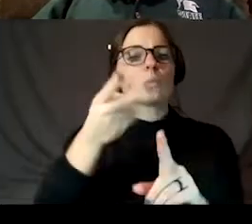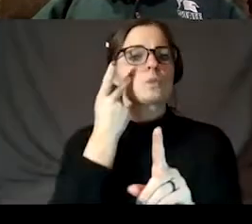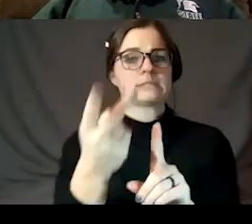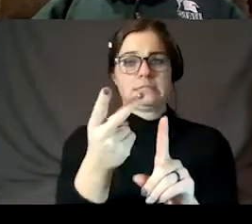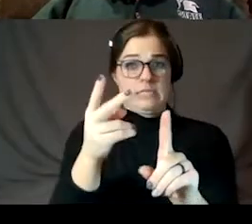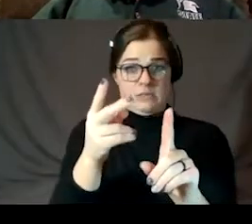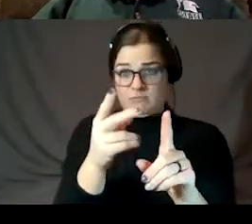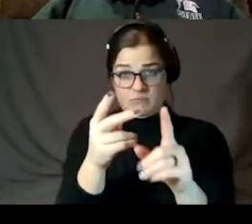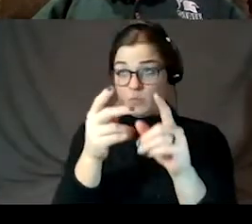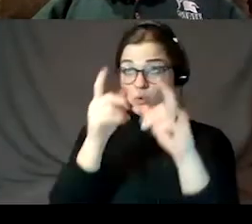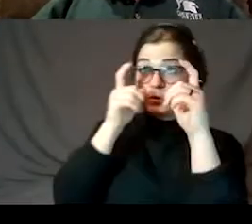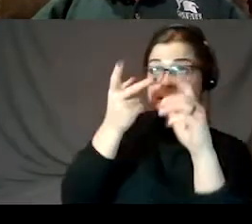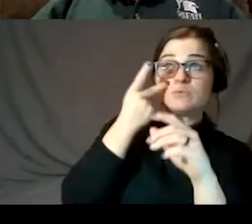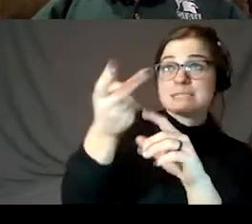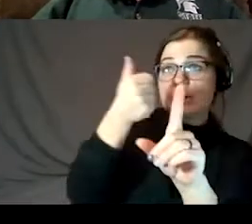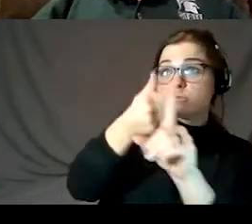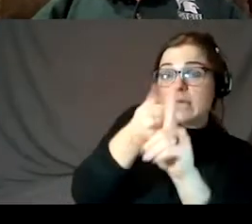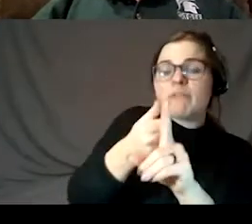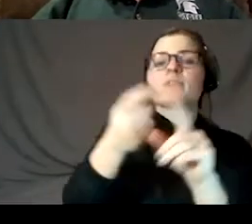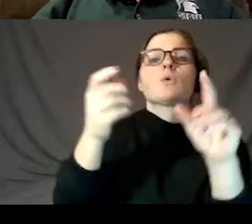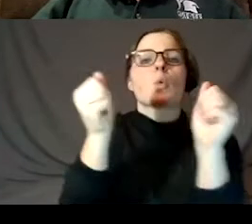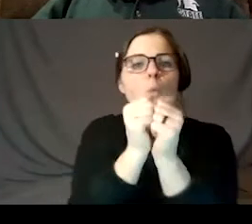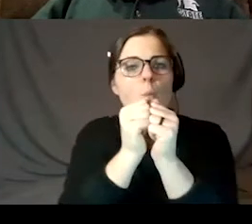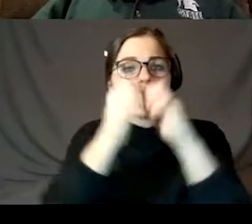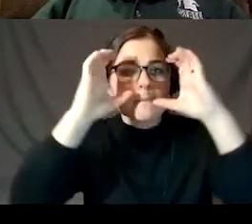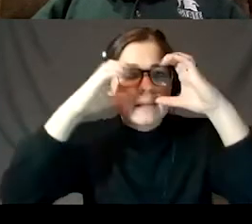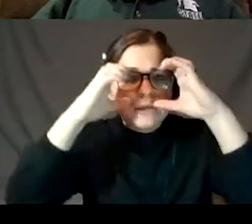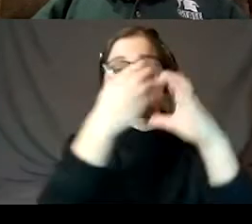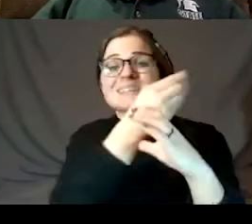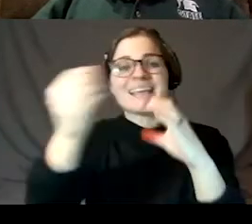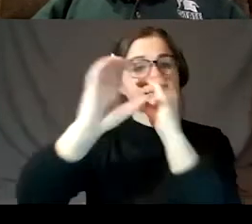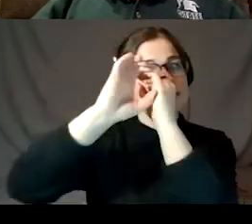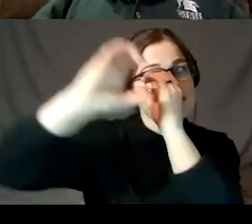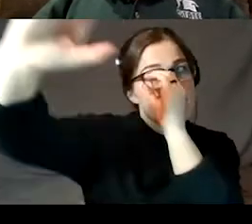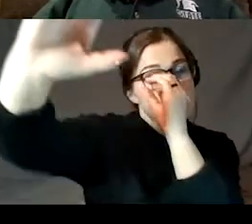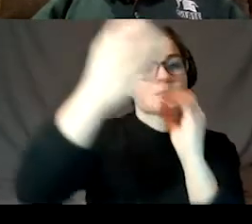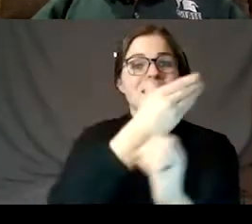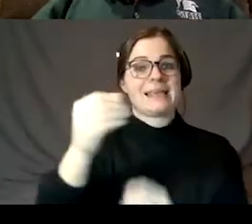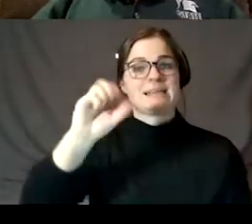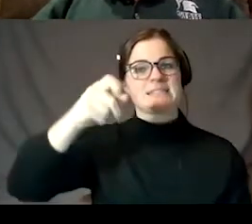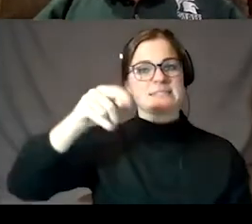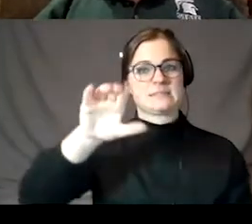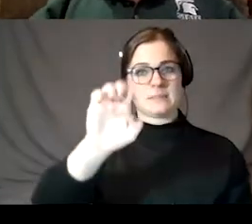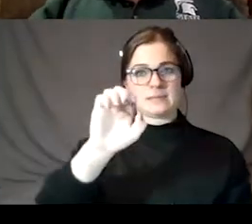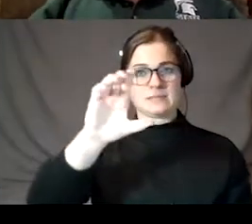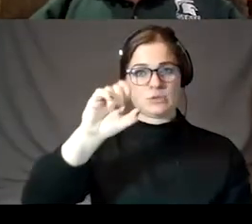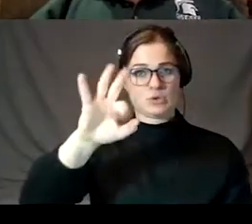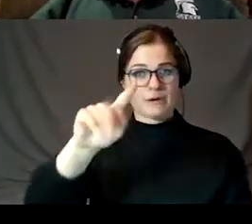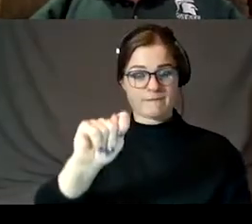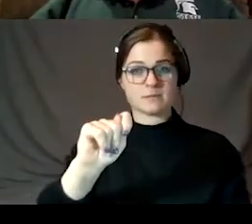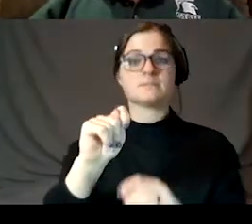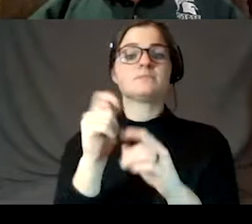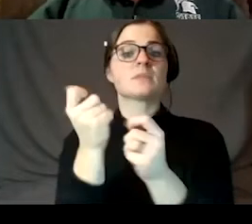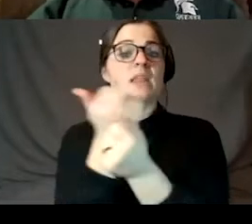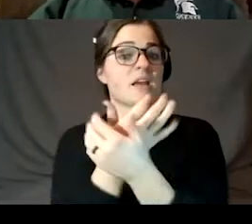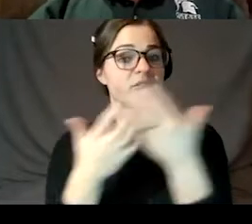with binoculars, by telescopes, and with the spacecraft. And the technology highlight that I always try to offer will also be on recent,